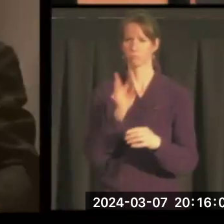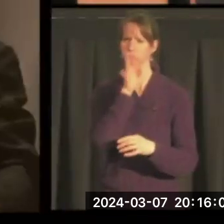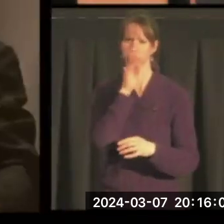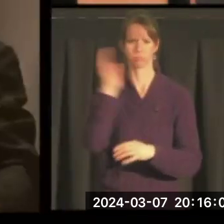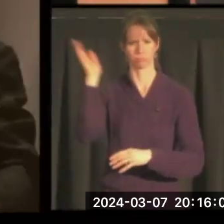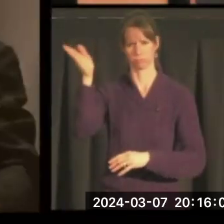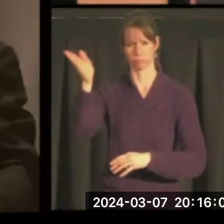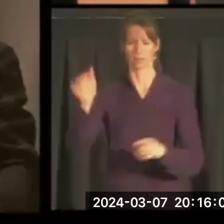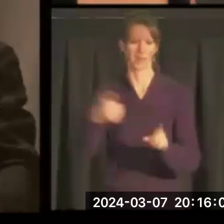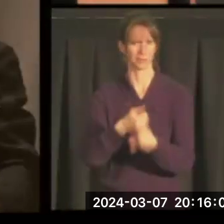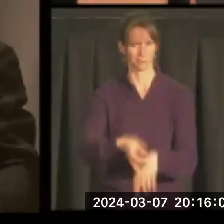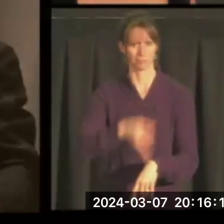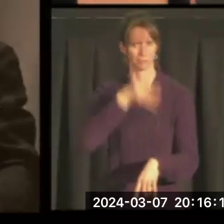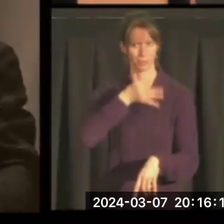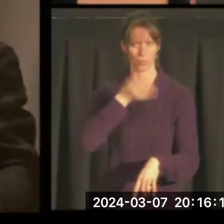lecture like a pro.